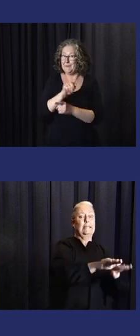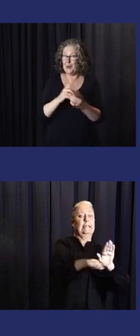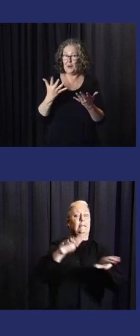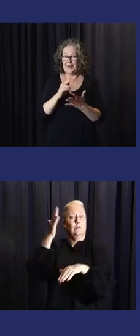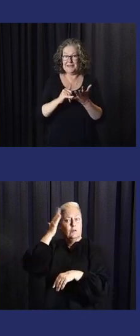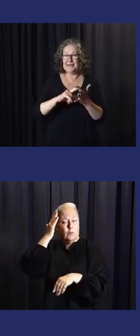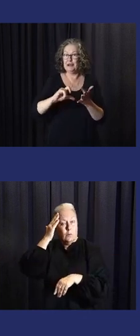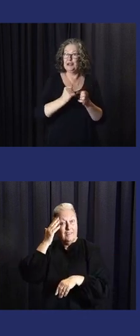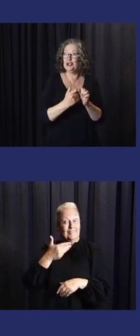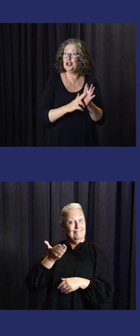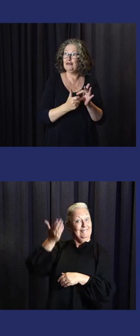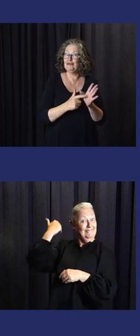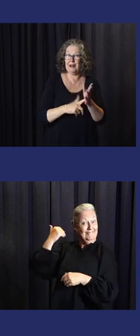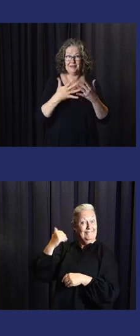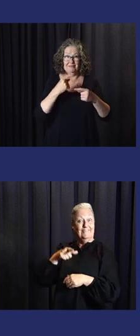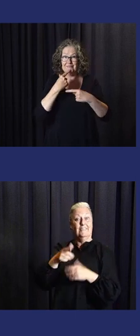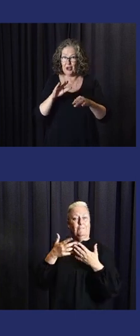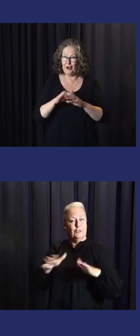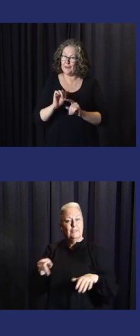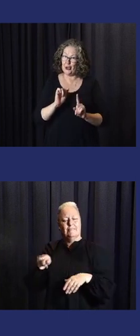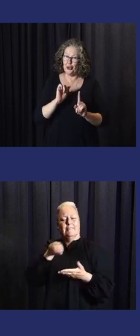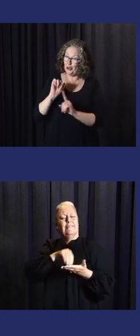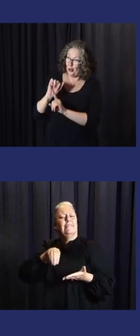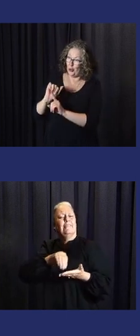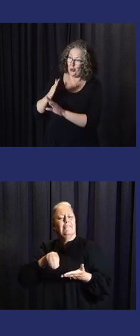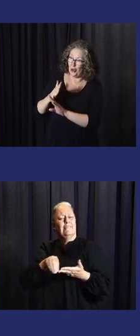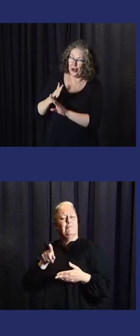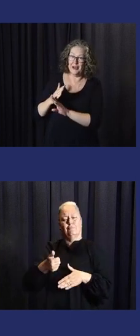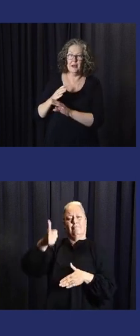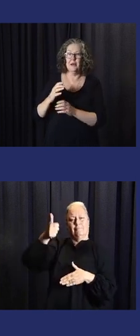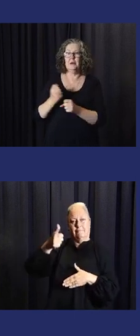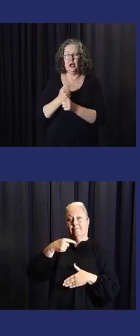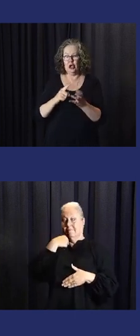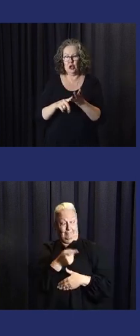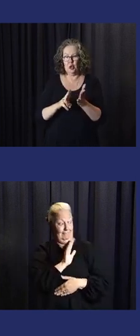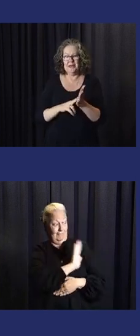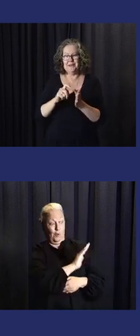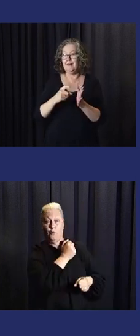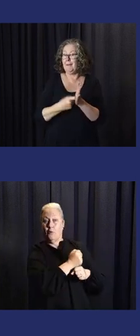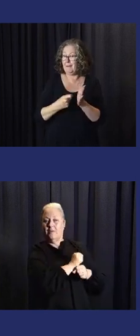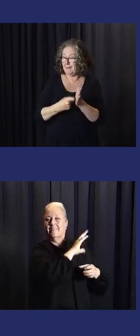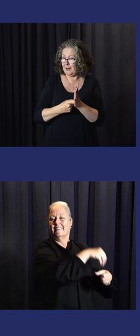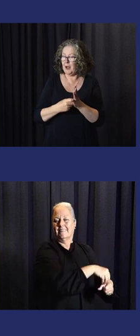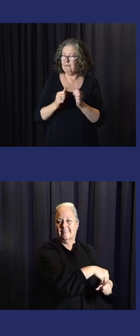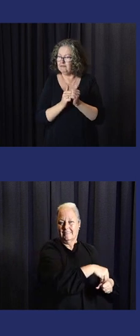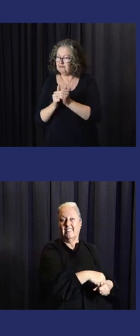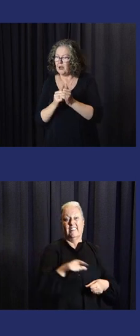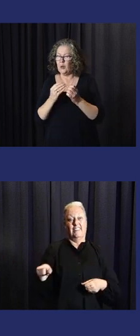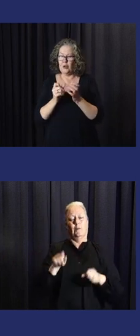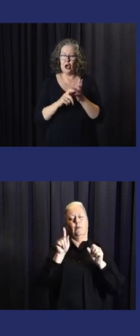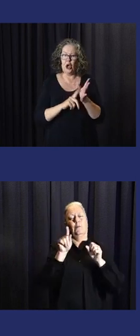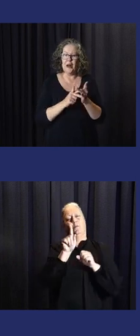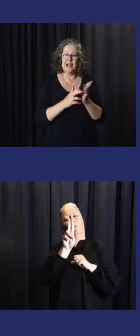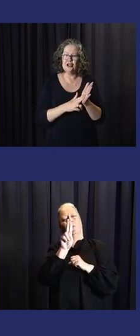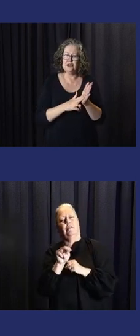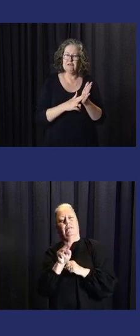launched on March 23, as well, at the same meeting where the Secretary General made the announcement about your work,